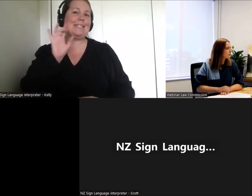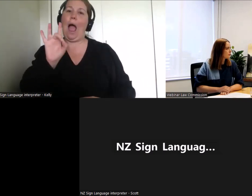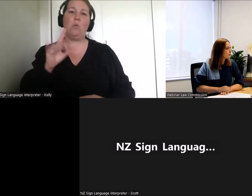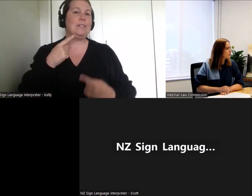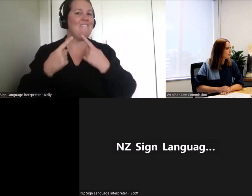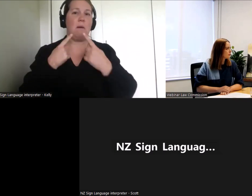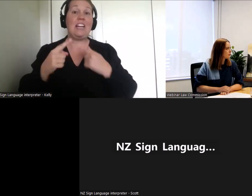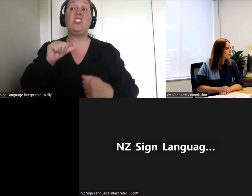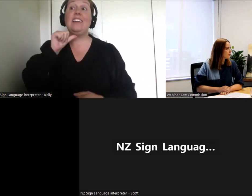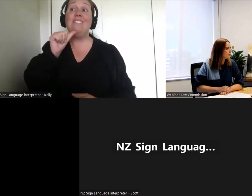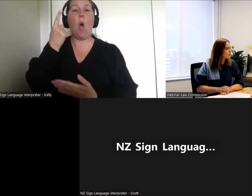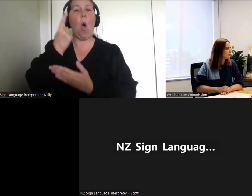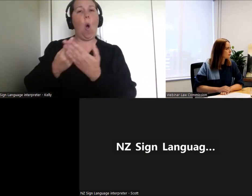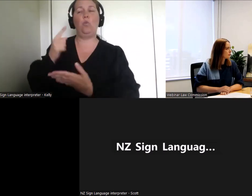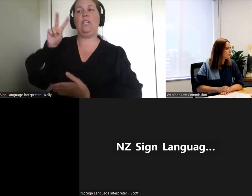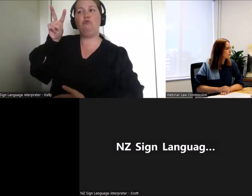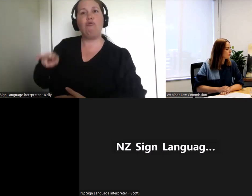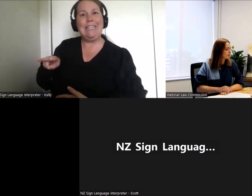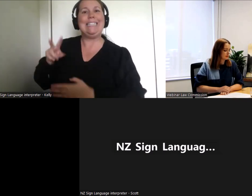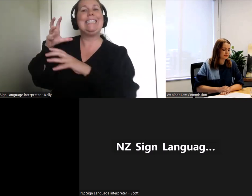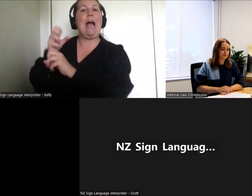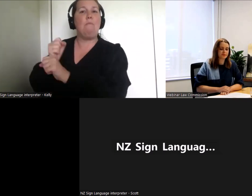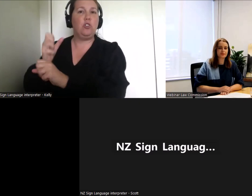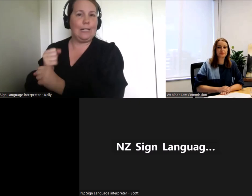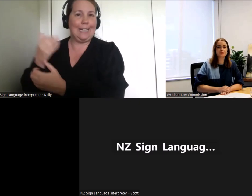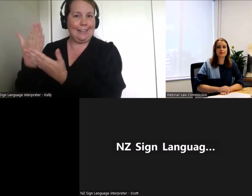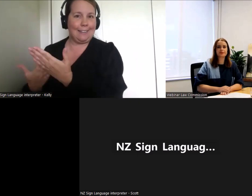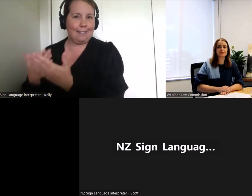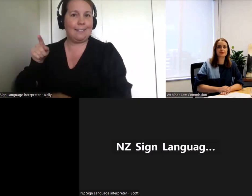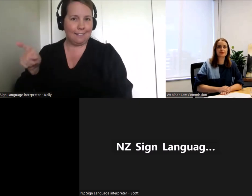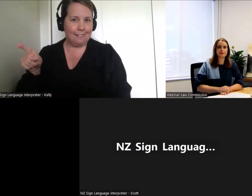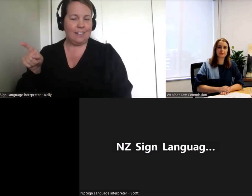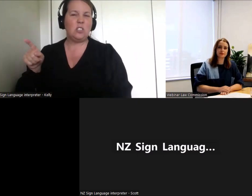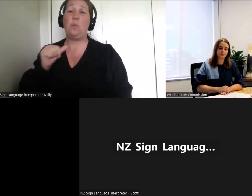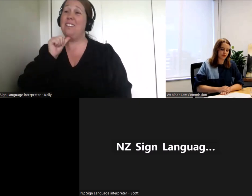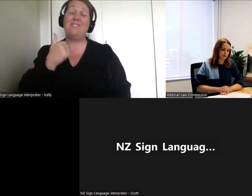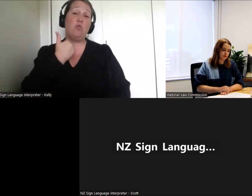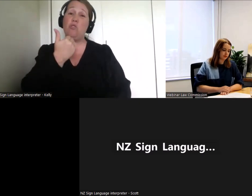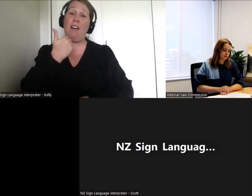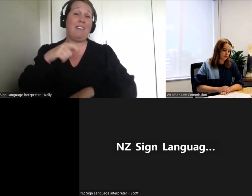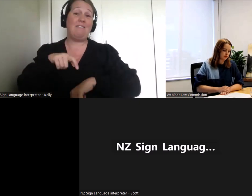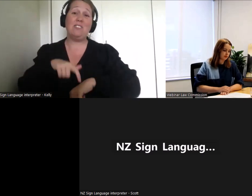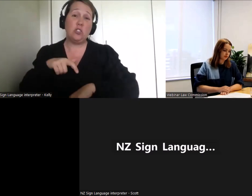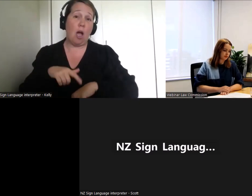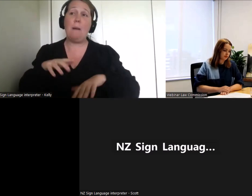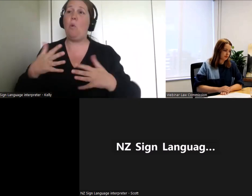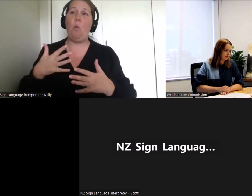paper if you don't have time or aren't in position to do that.